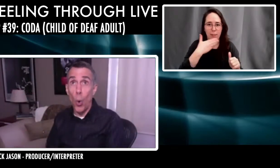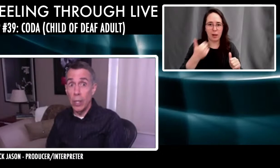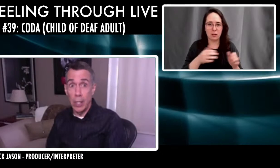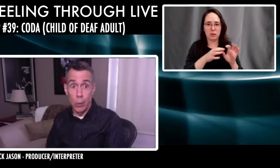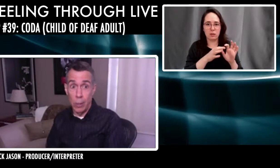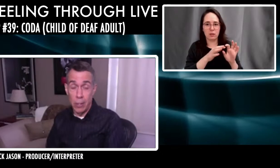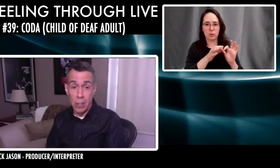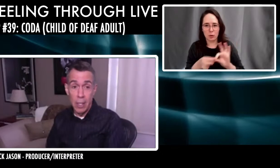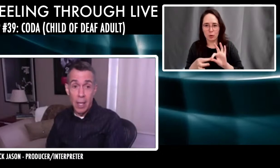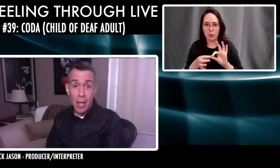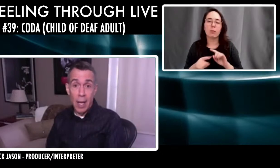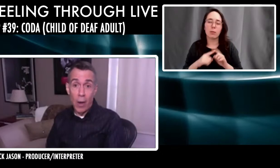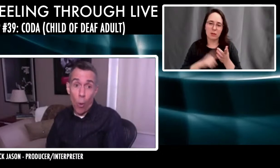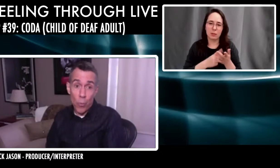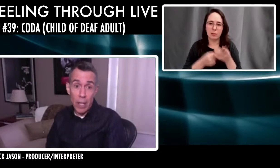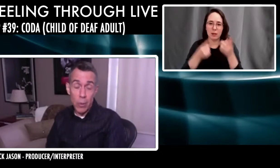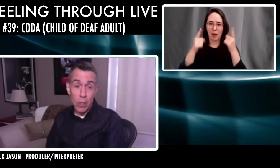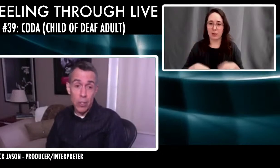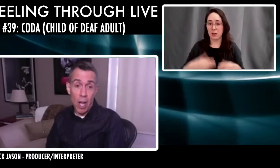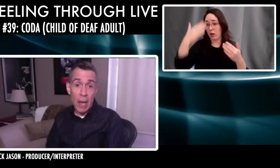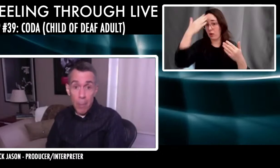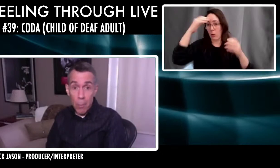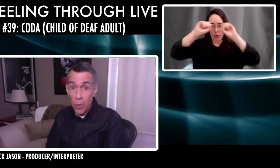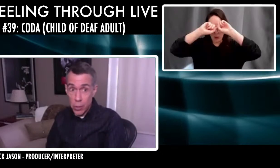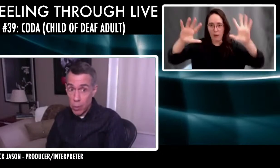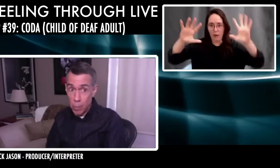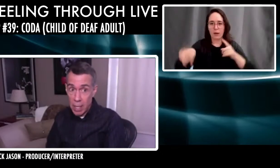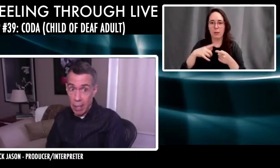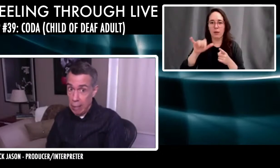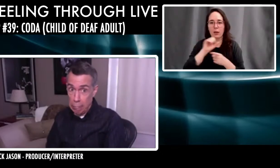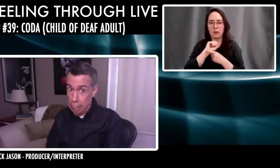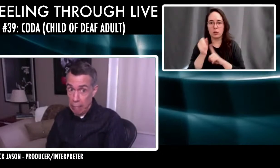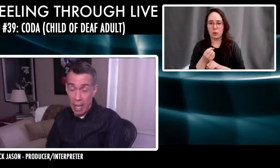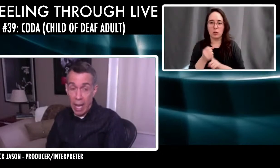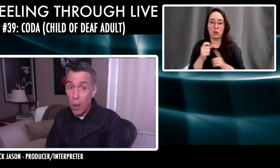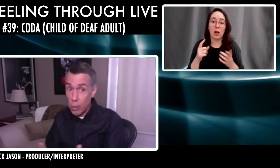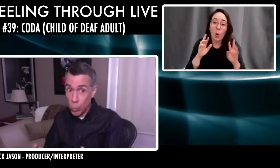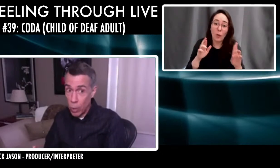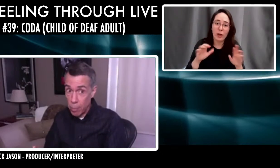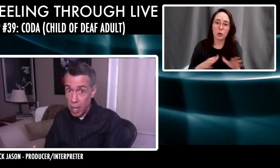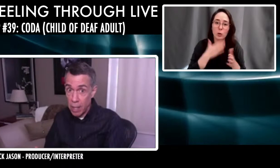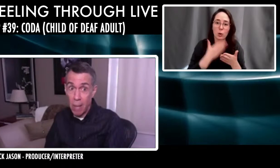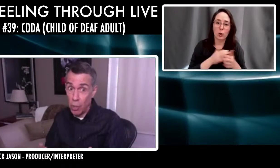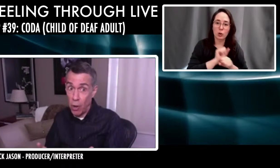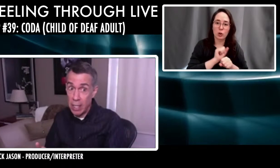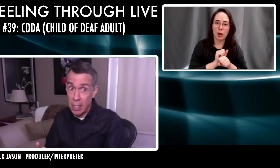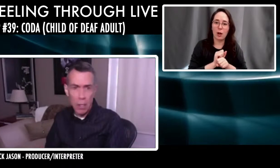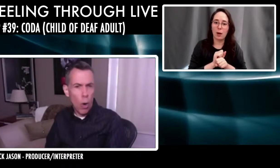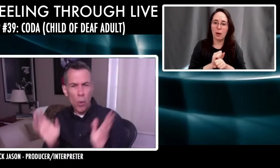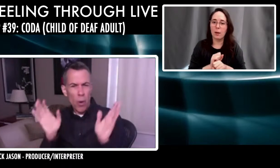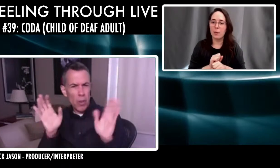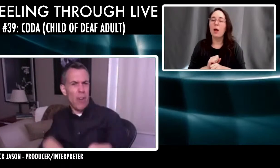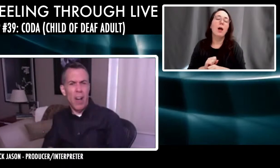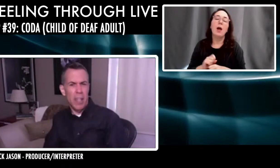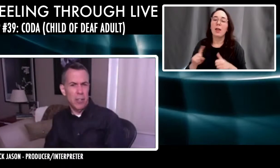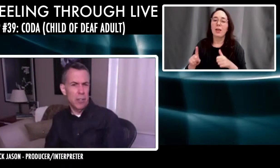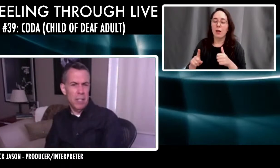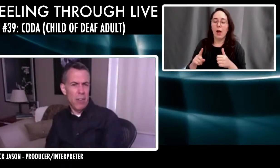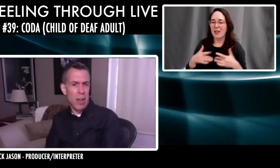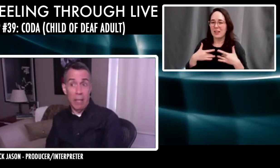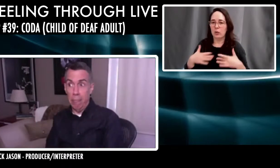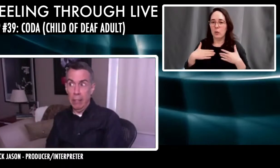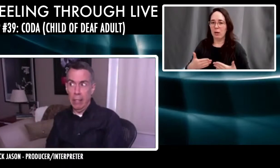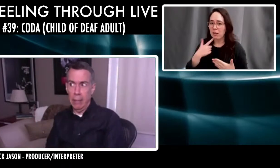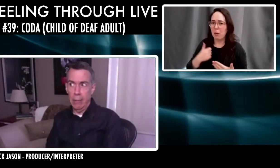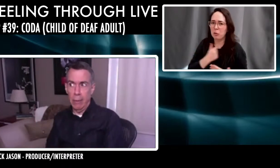totally clueless and hopefully I do a good job. And I'm the first to admit, I always, when I'm done, I say, I'm sorry. And they go, Oh no, you're fine. You